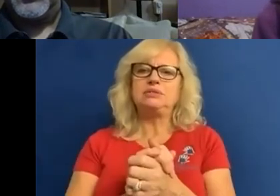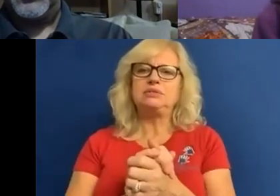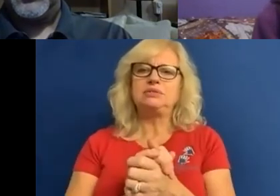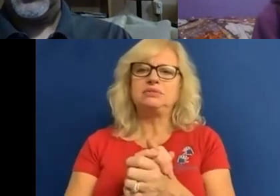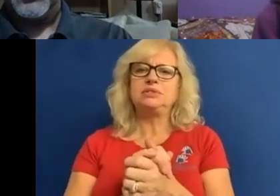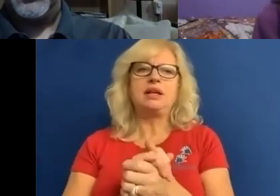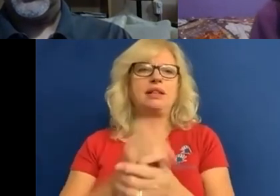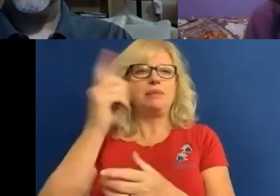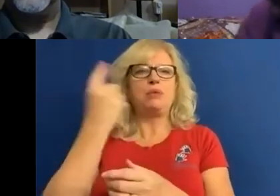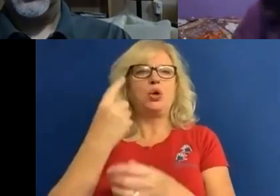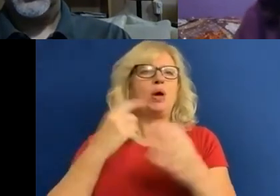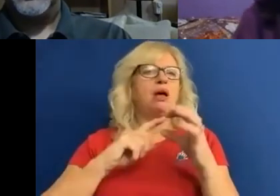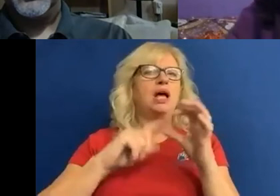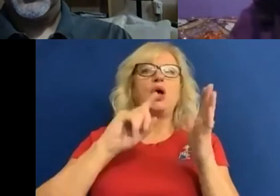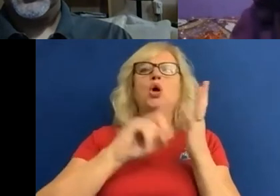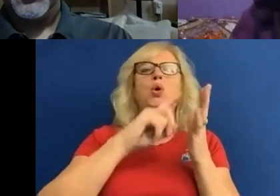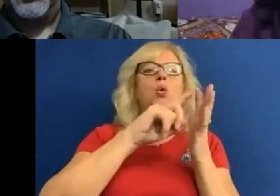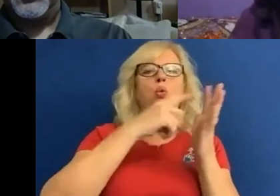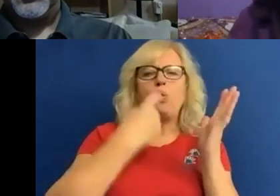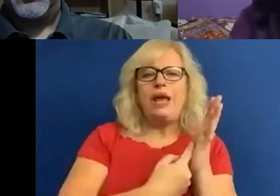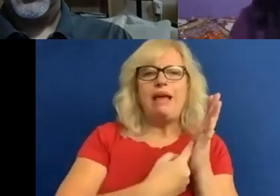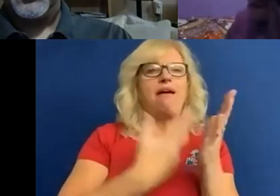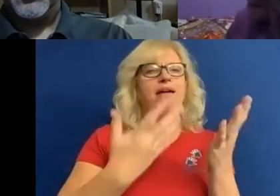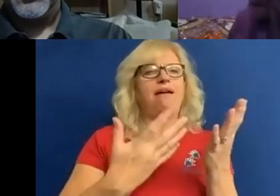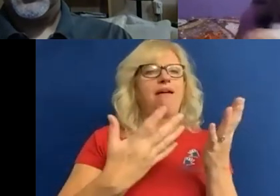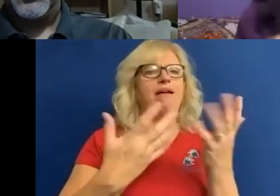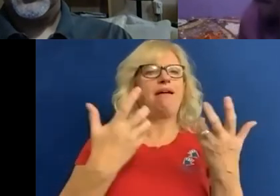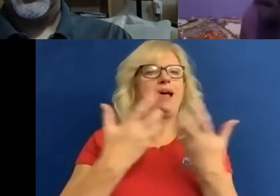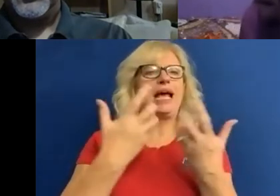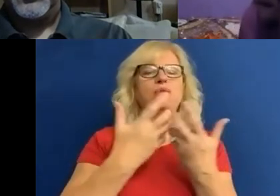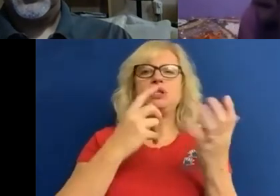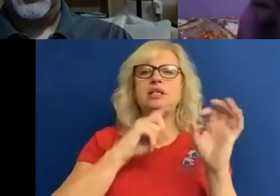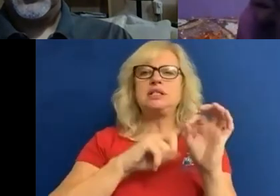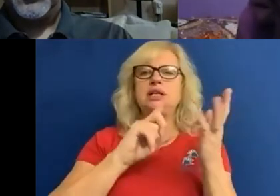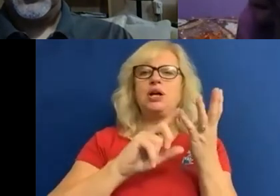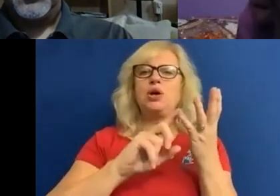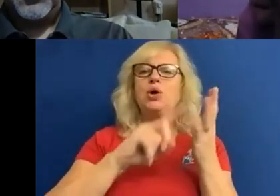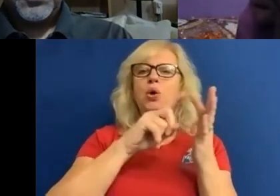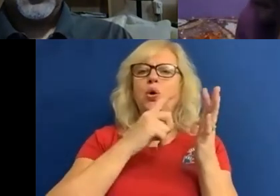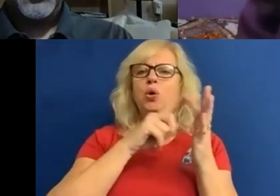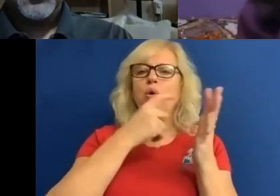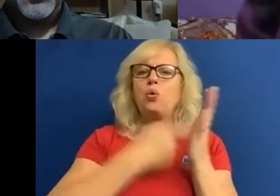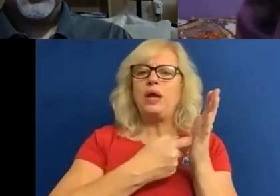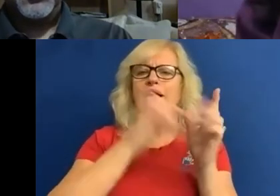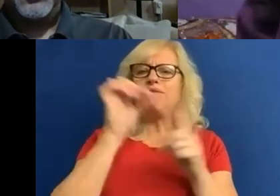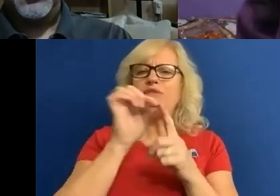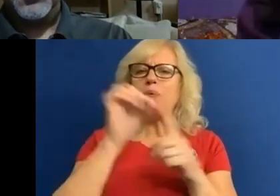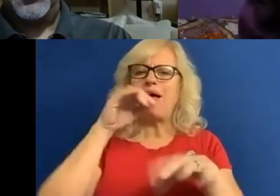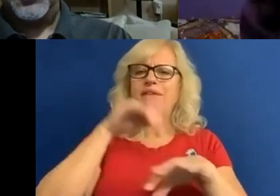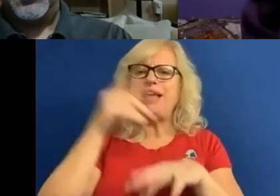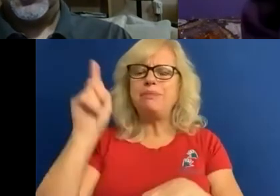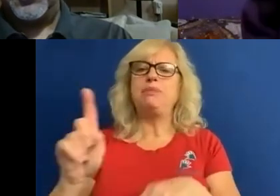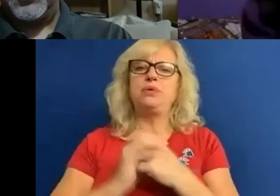engage with and interact and impact people's lives? What about their migration statuses? These are all things that